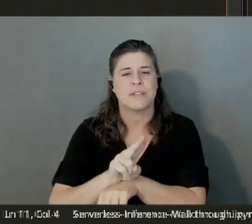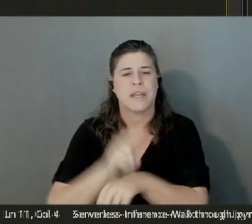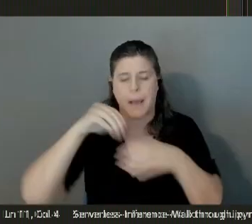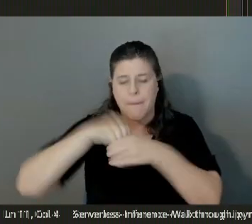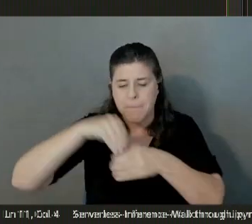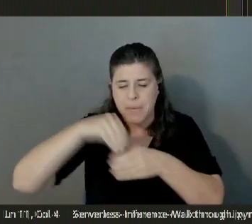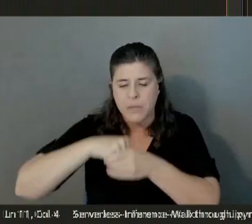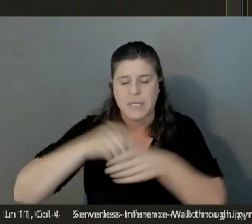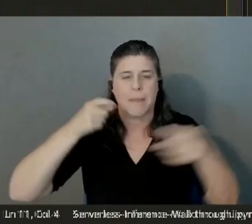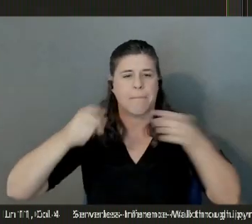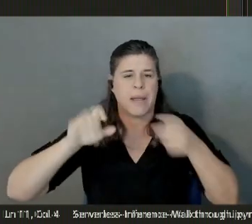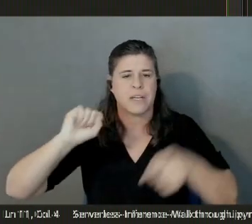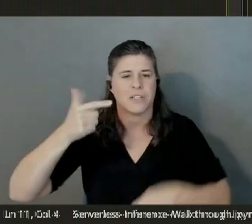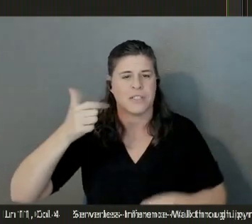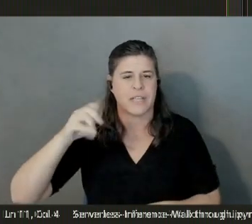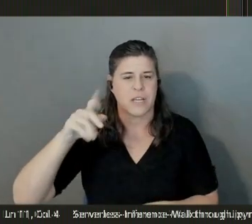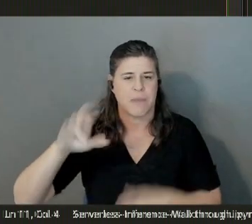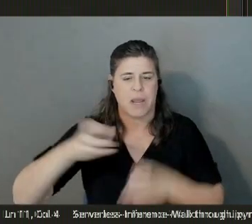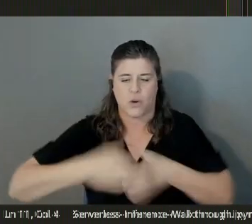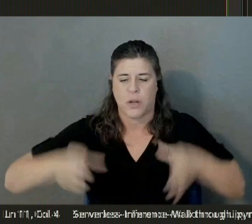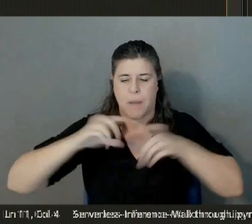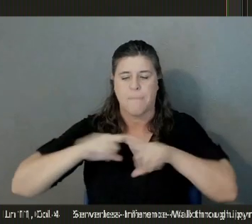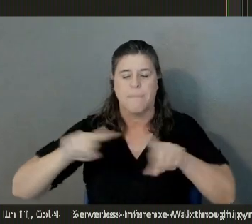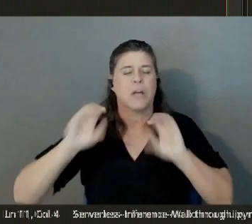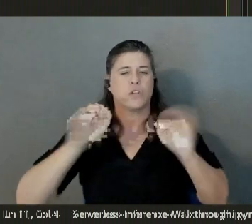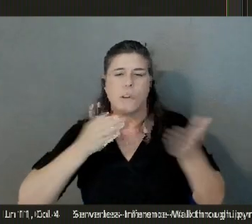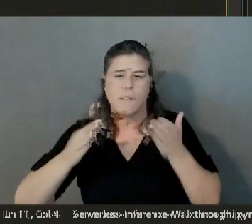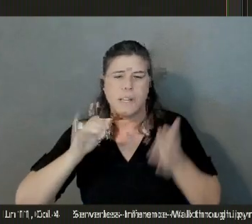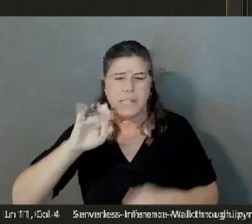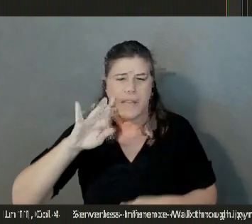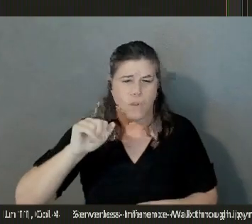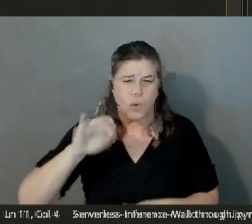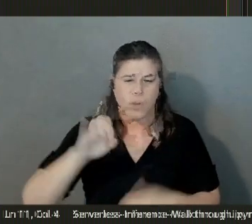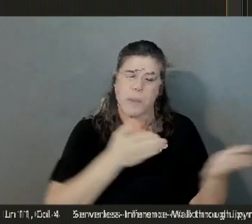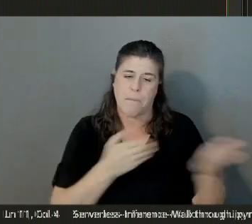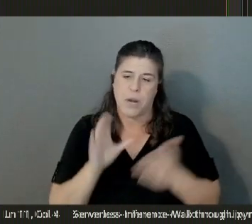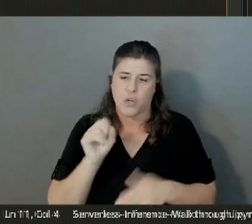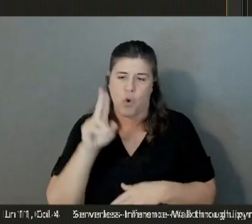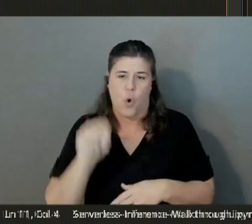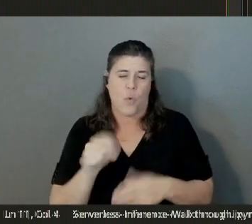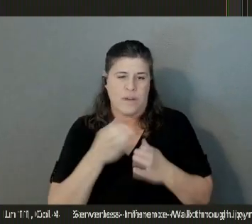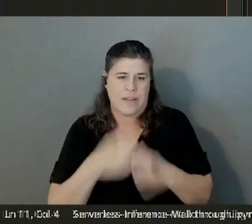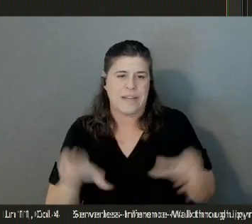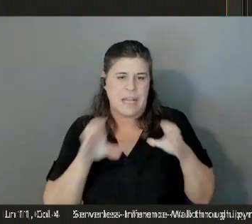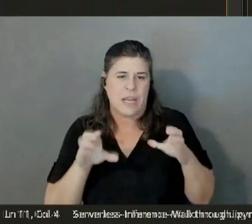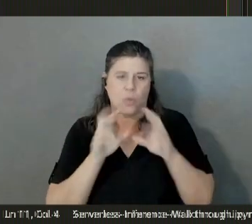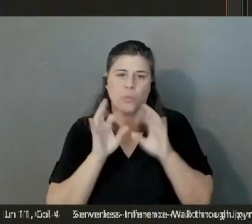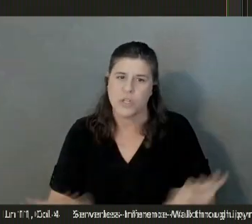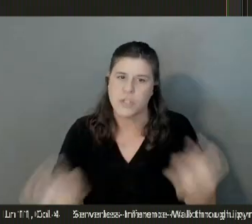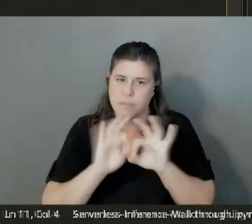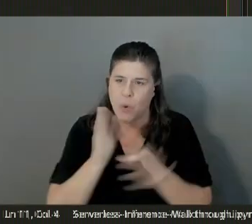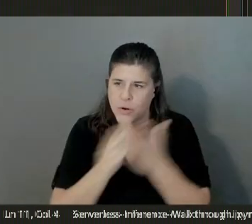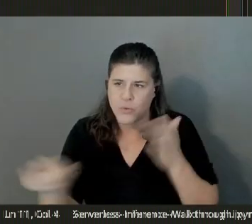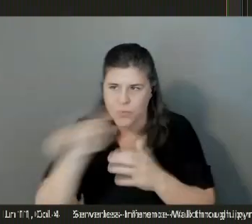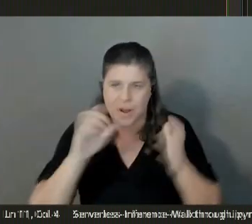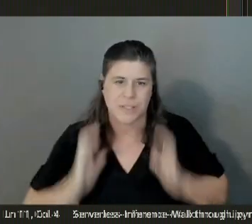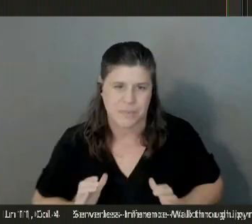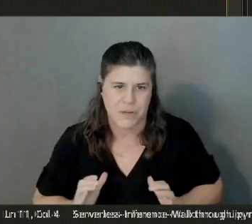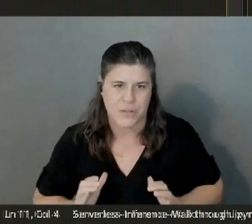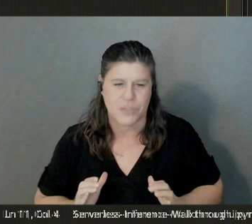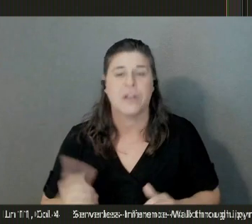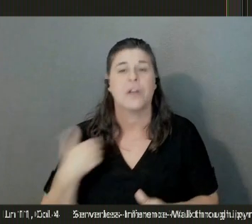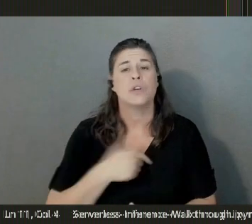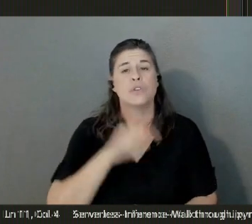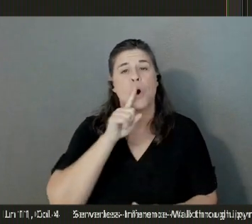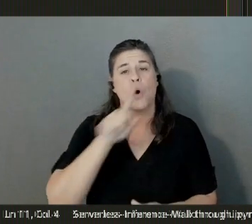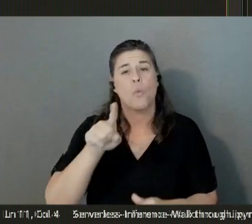this, but serverless inference also supports bring your own container, which is a lot of times important to customers. So we're basically packaging that